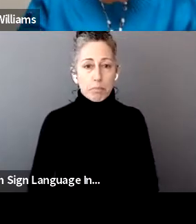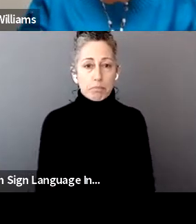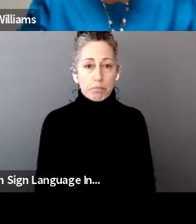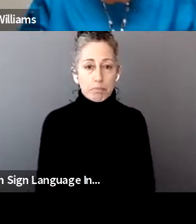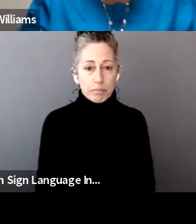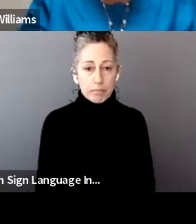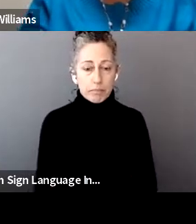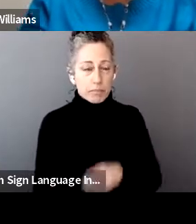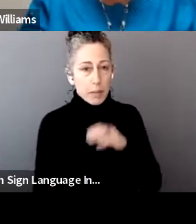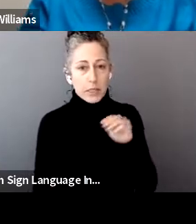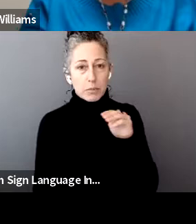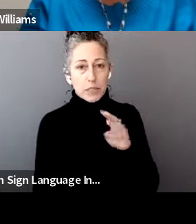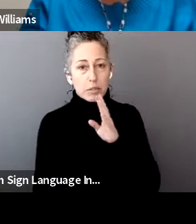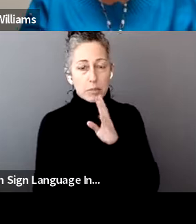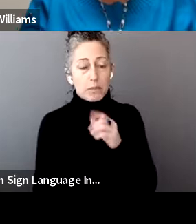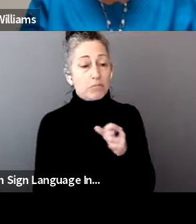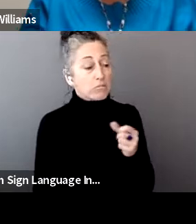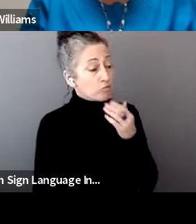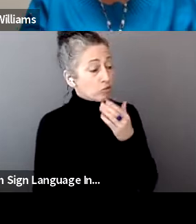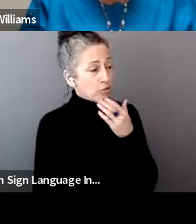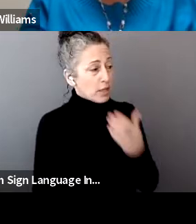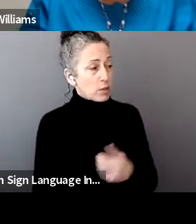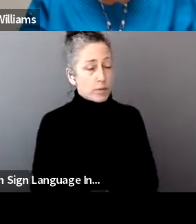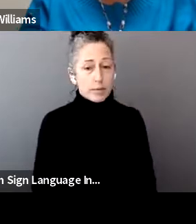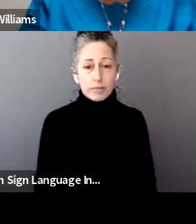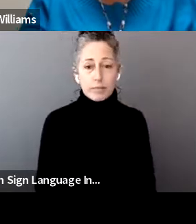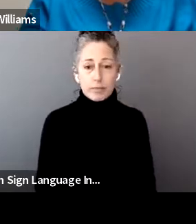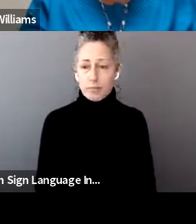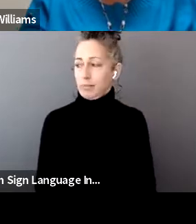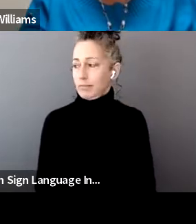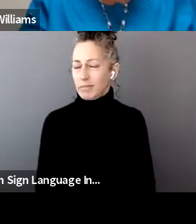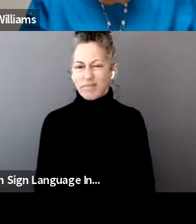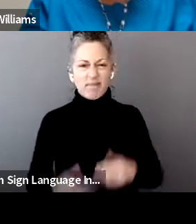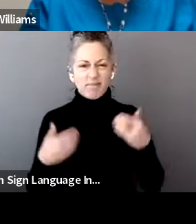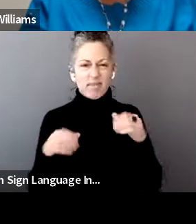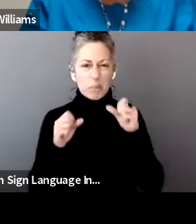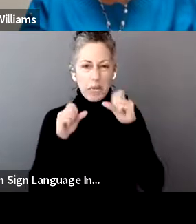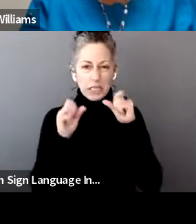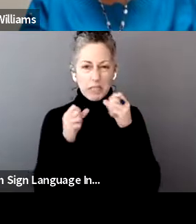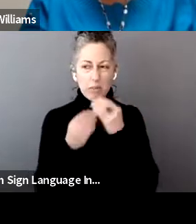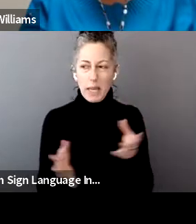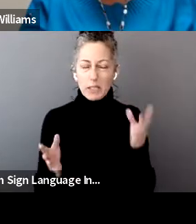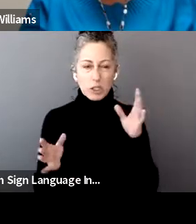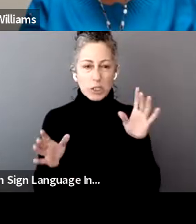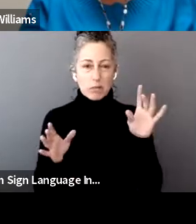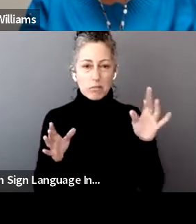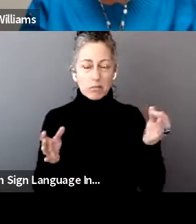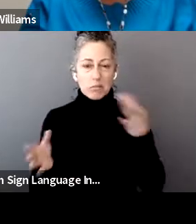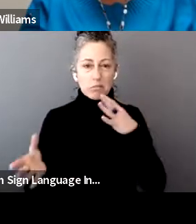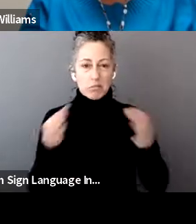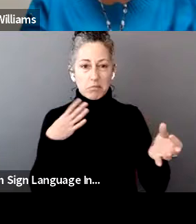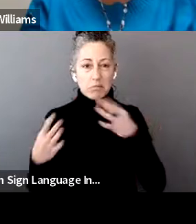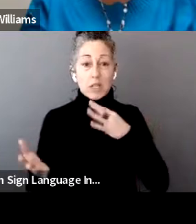Very good, thank you. Wow, what great information. And what I like about it is that we're providing